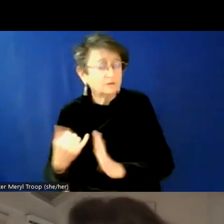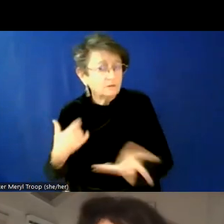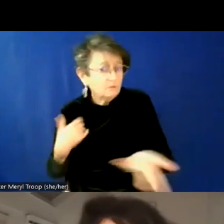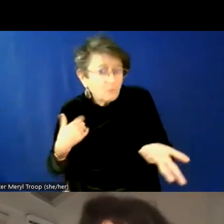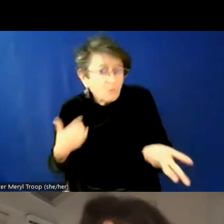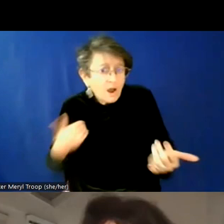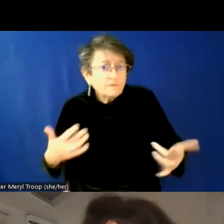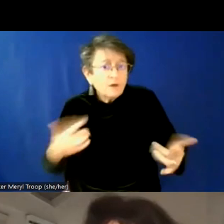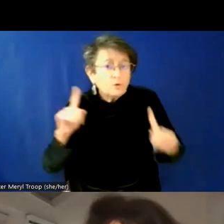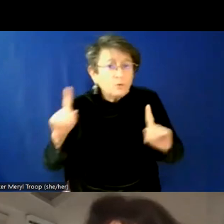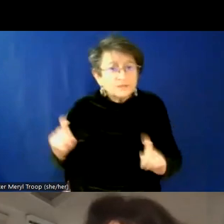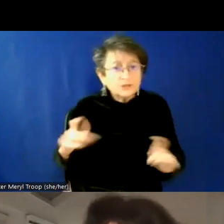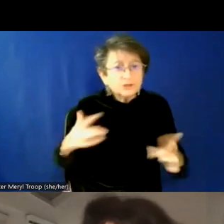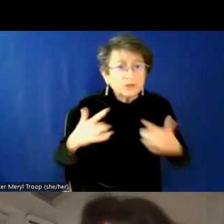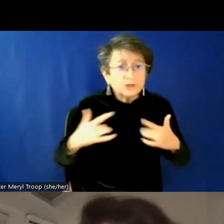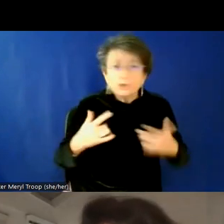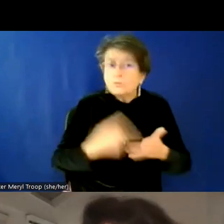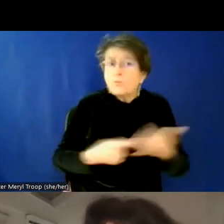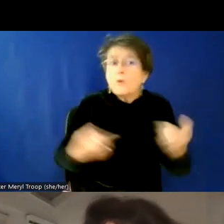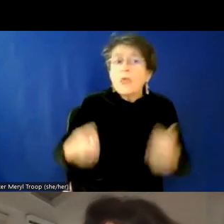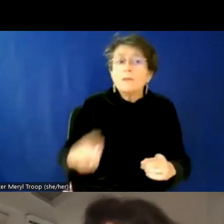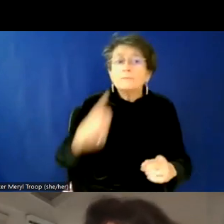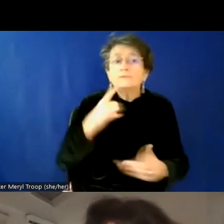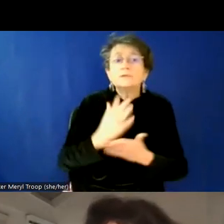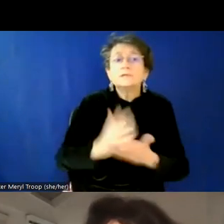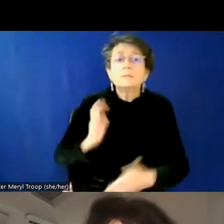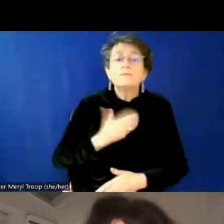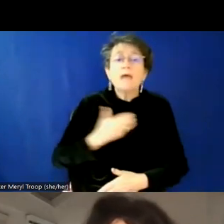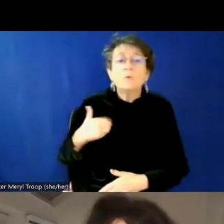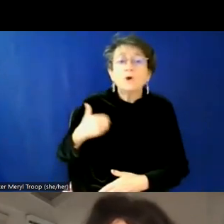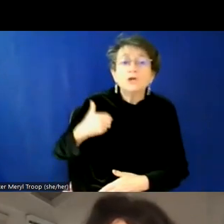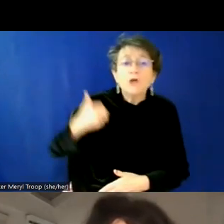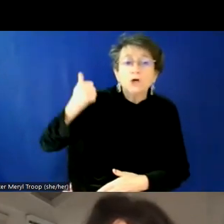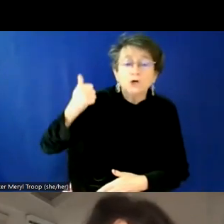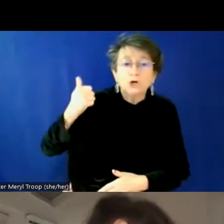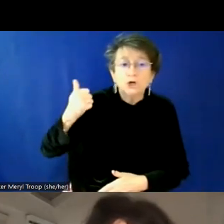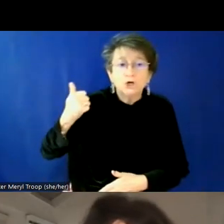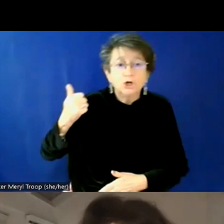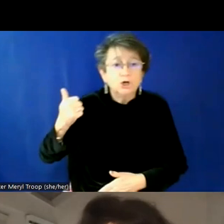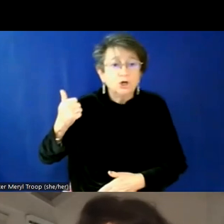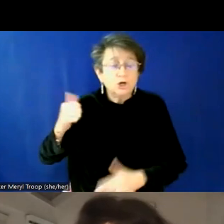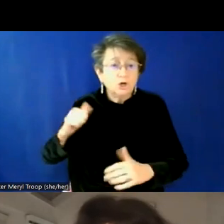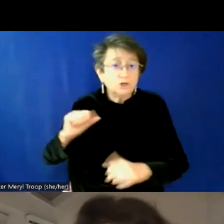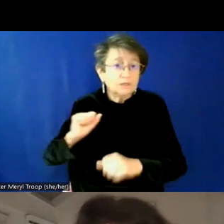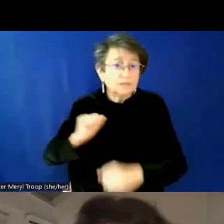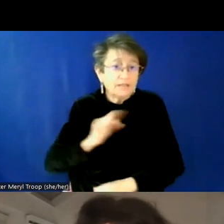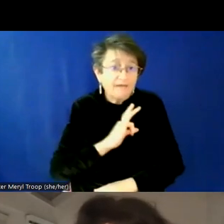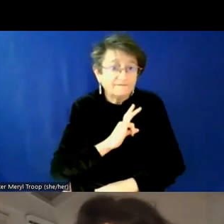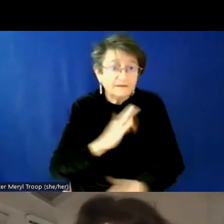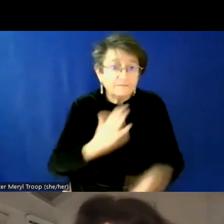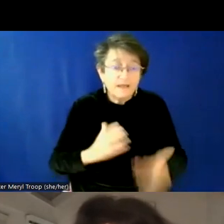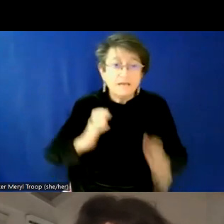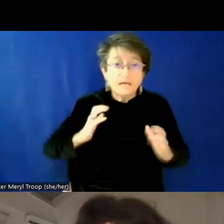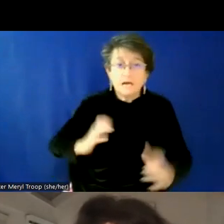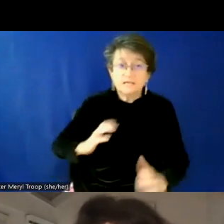especially for maybe some of our younger, more junior associates who might get questions from customers. You know,